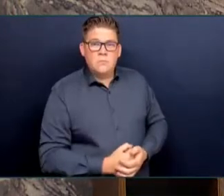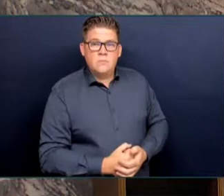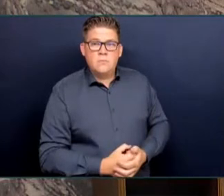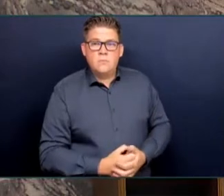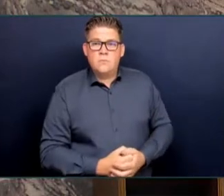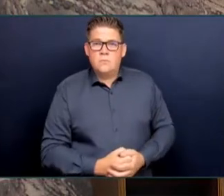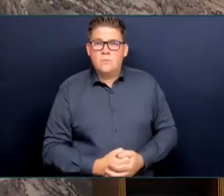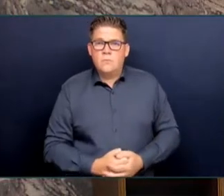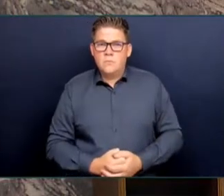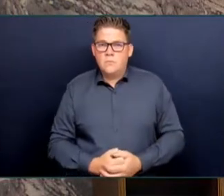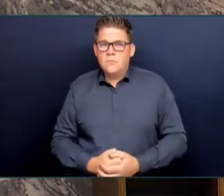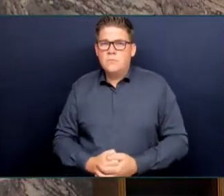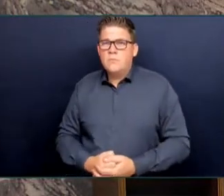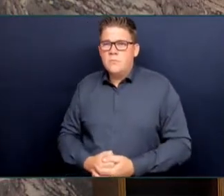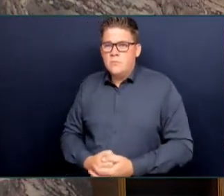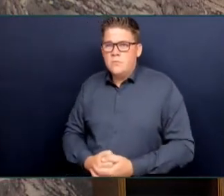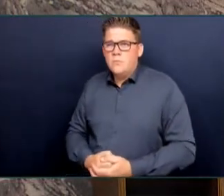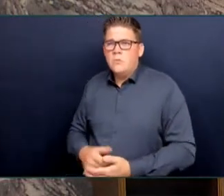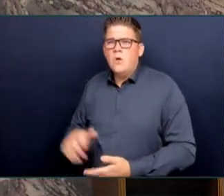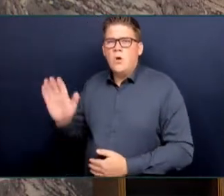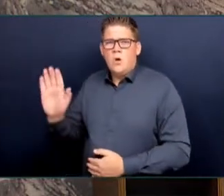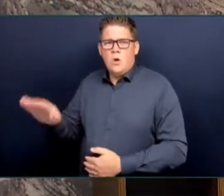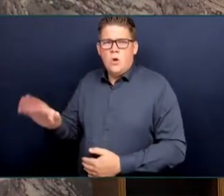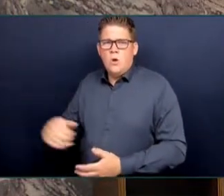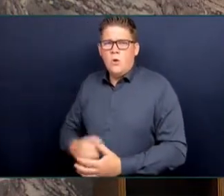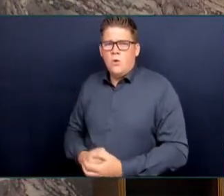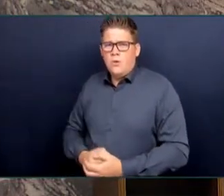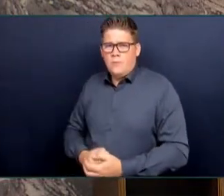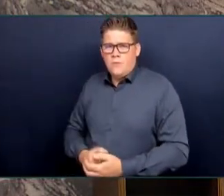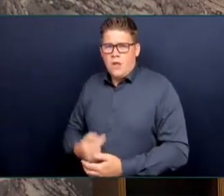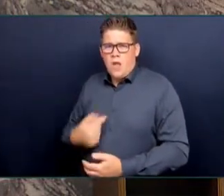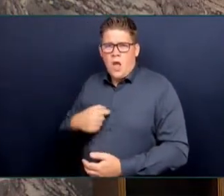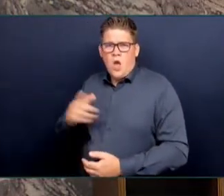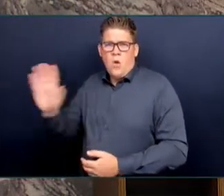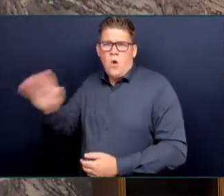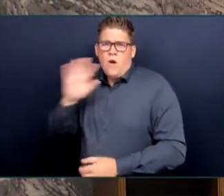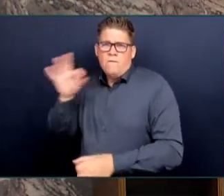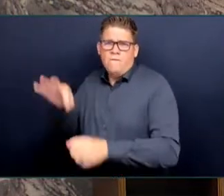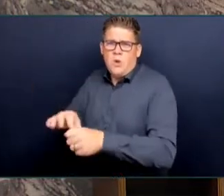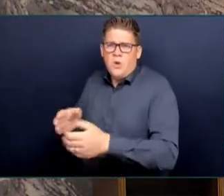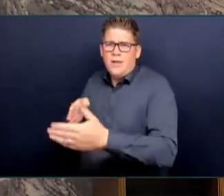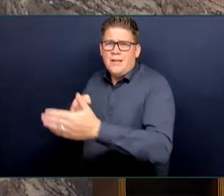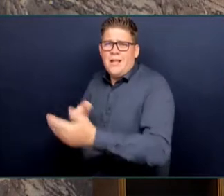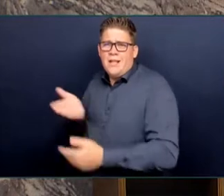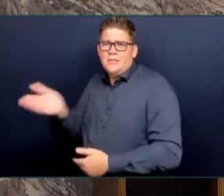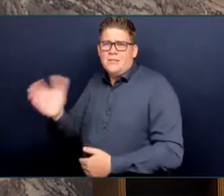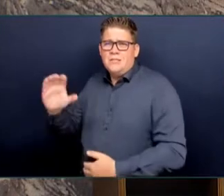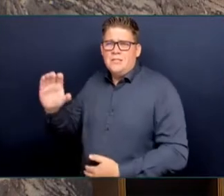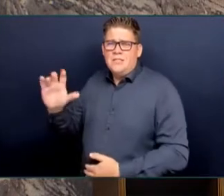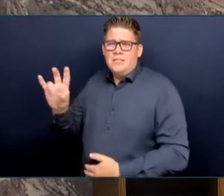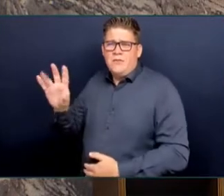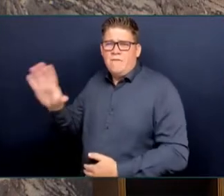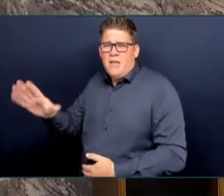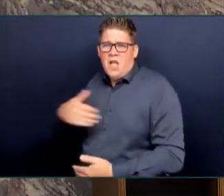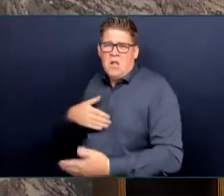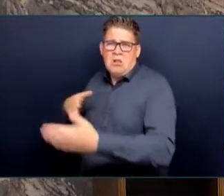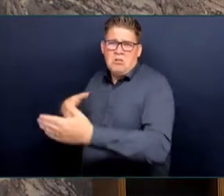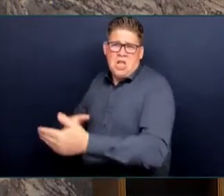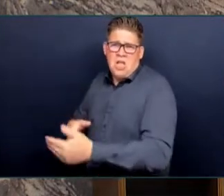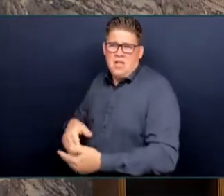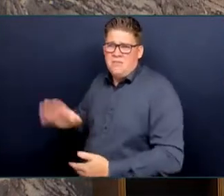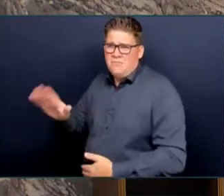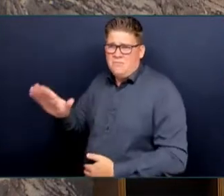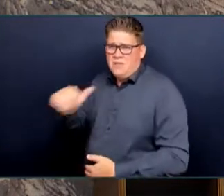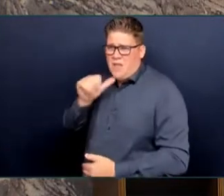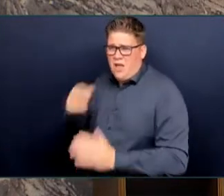want you to know that I voted against, Bill C-75, the other part of that story that he's not being honest with British Columbians about is he's not telling British Columbians that the